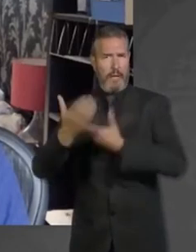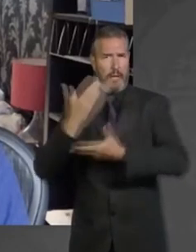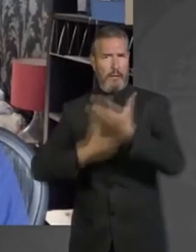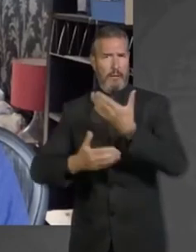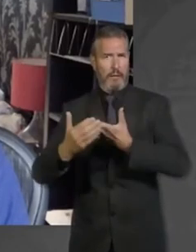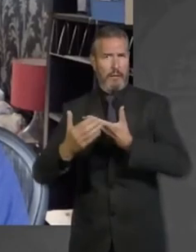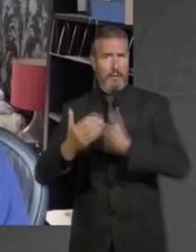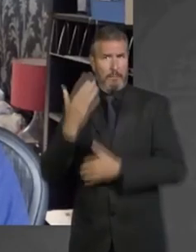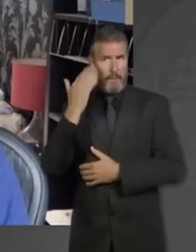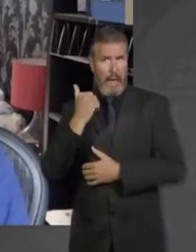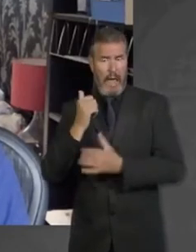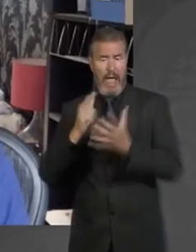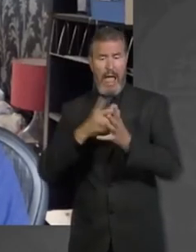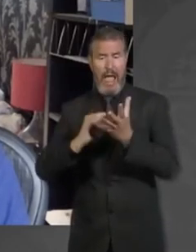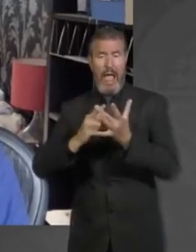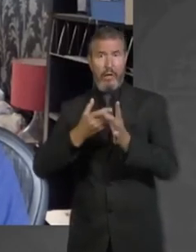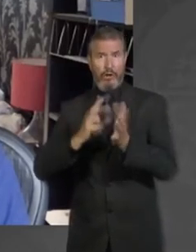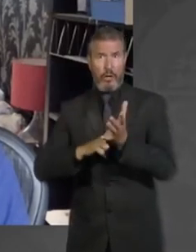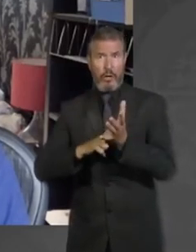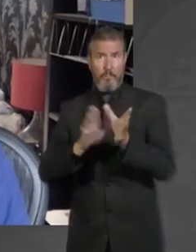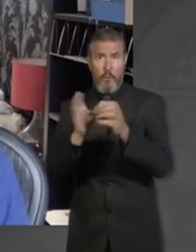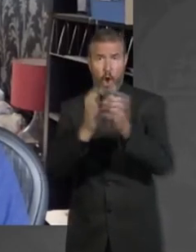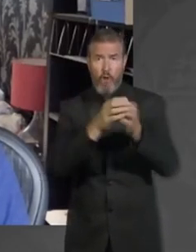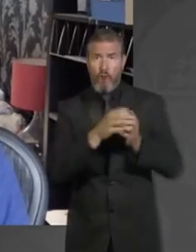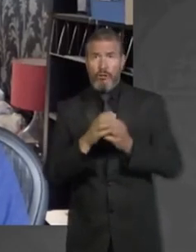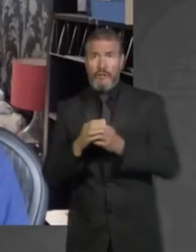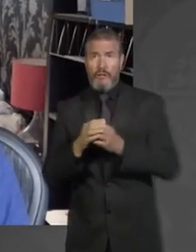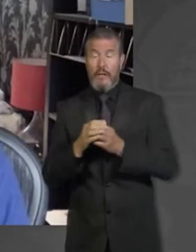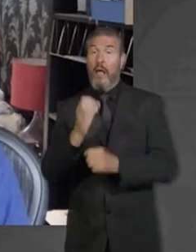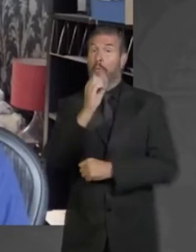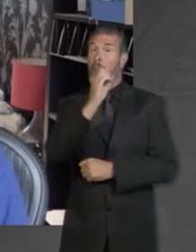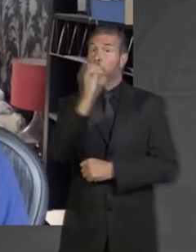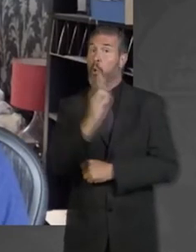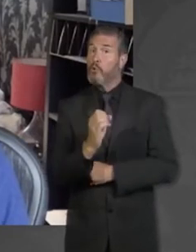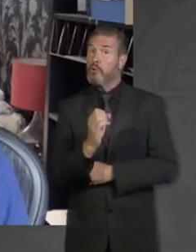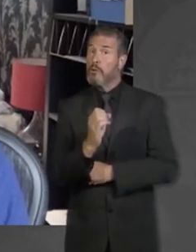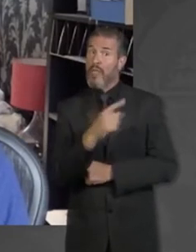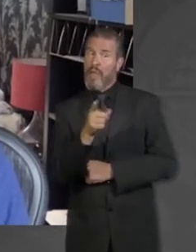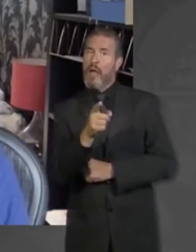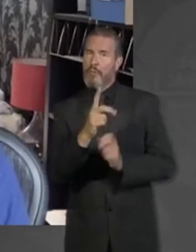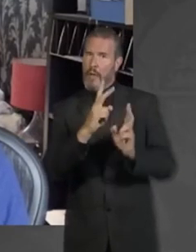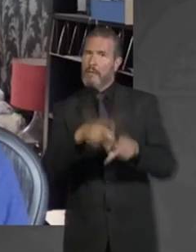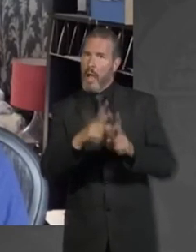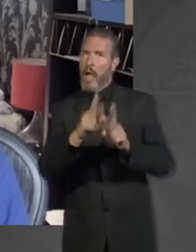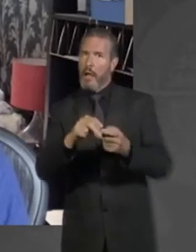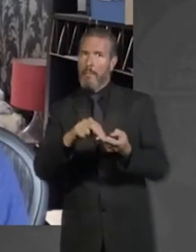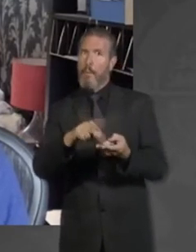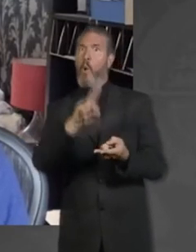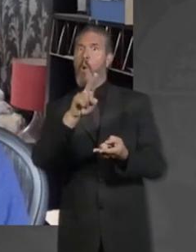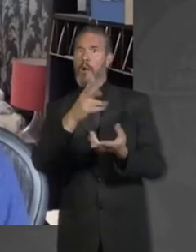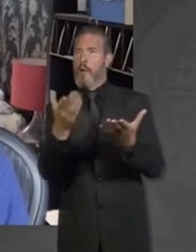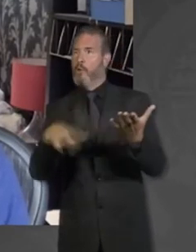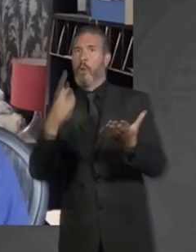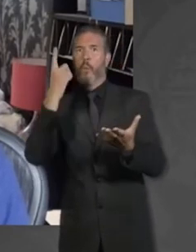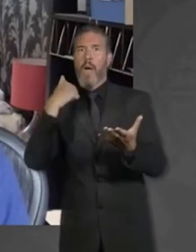people are disproportionately dying from COVID-19? And please could you also explain